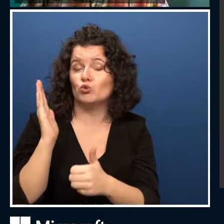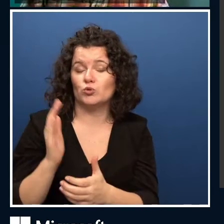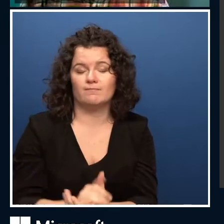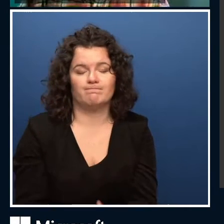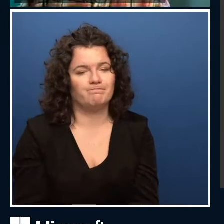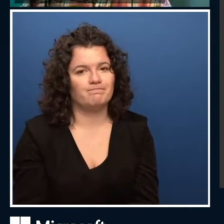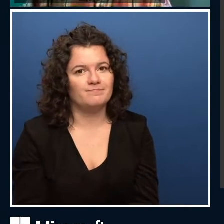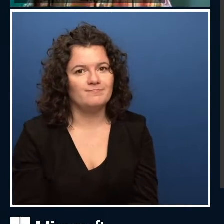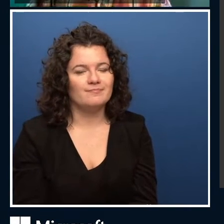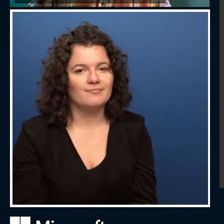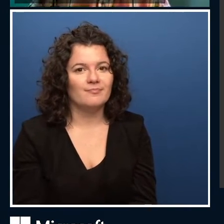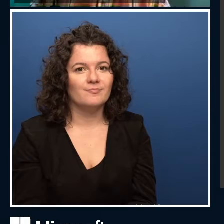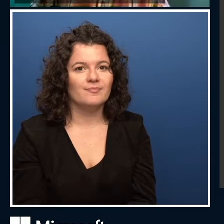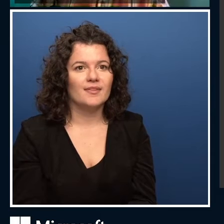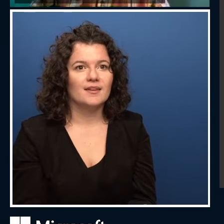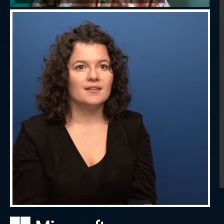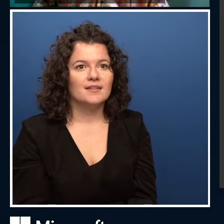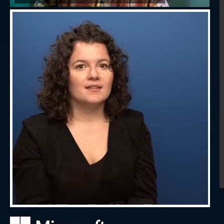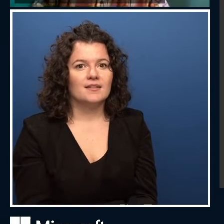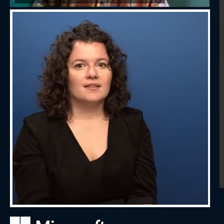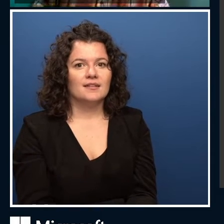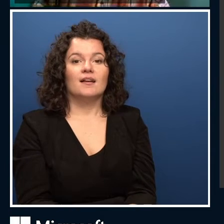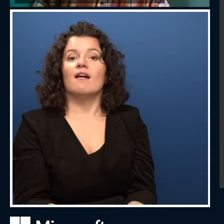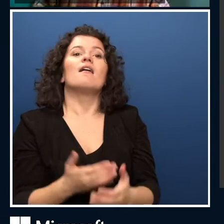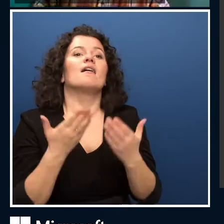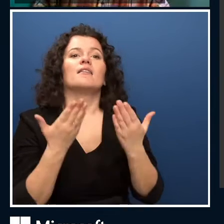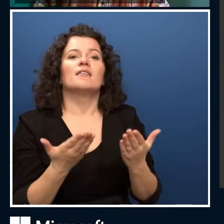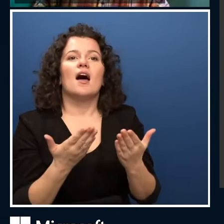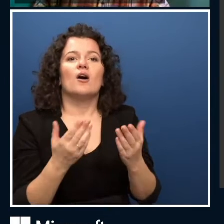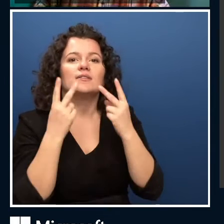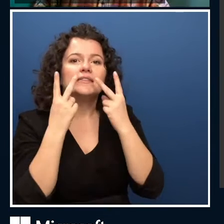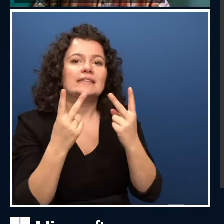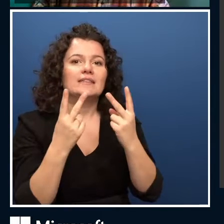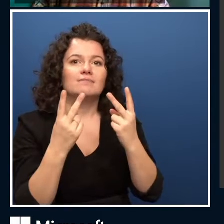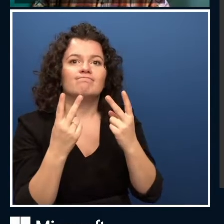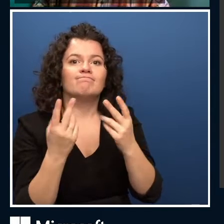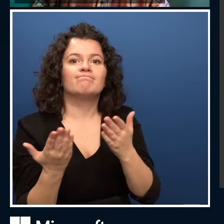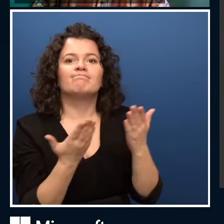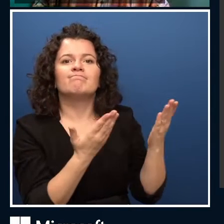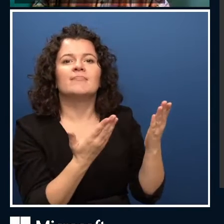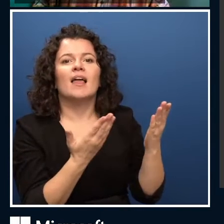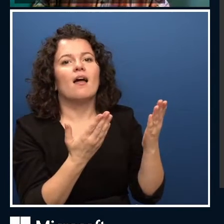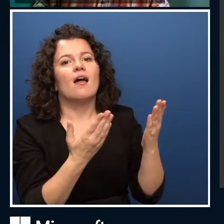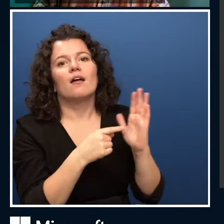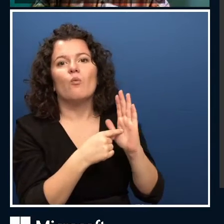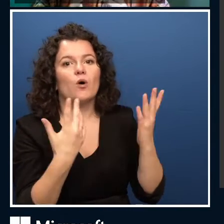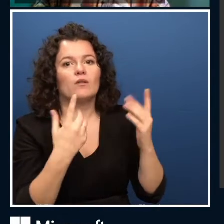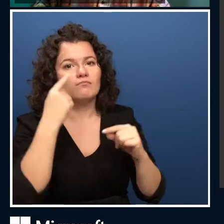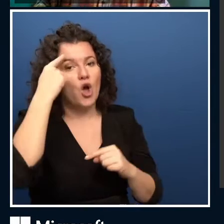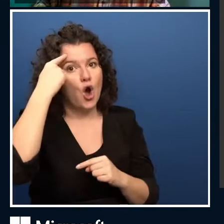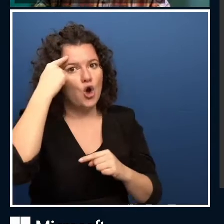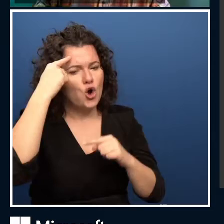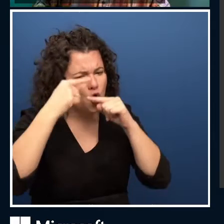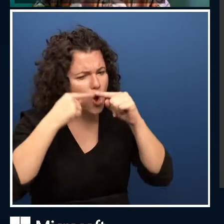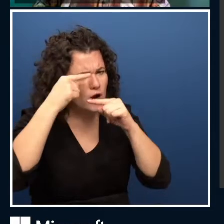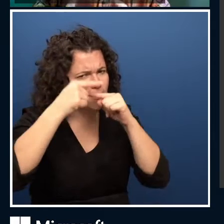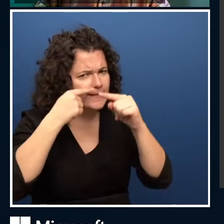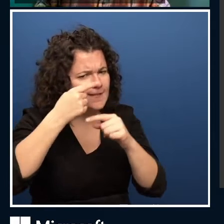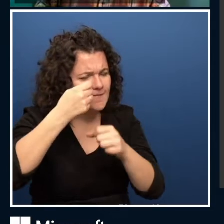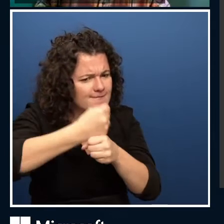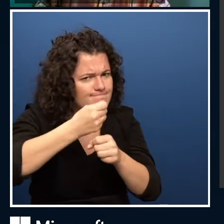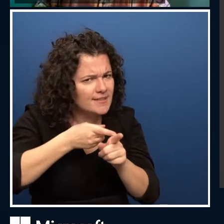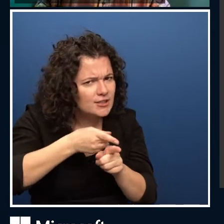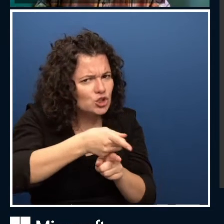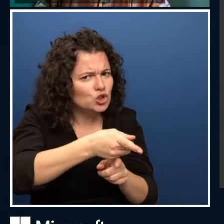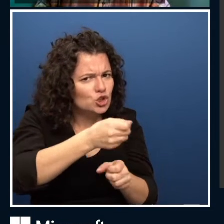Okay, so now let me show you one example of how those cognitive services can be used. And I hope you took advantage and uploaded your